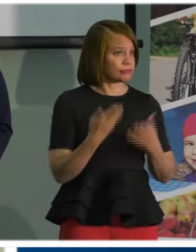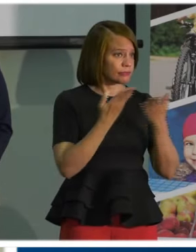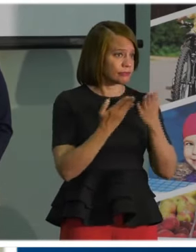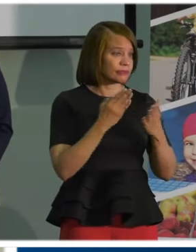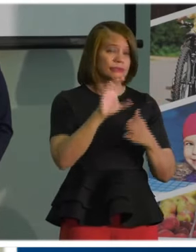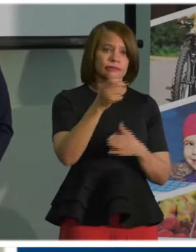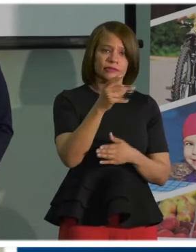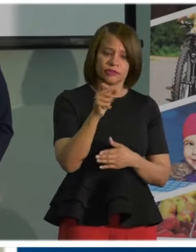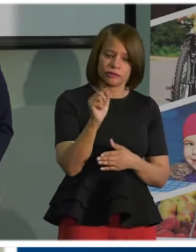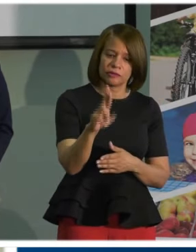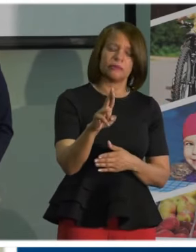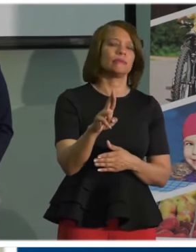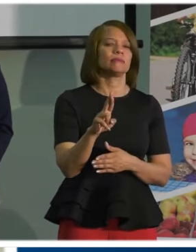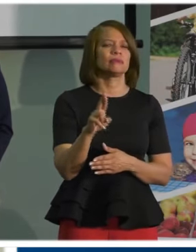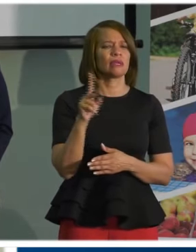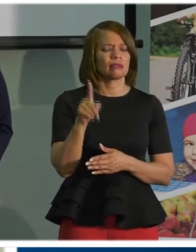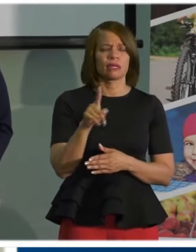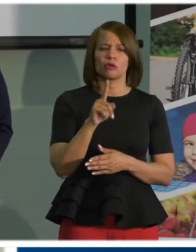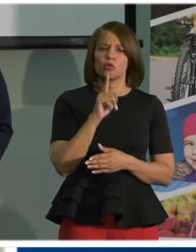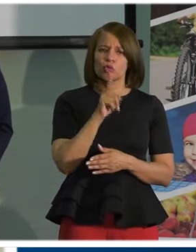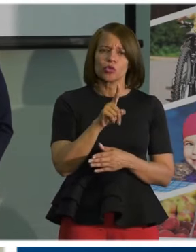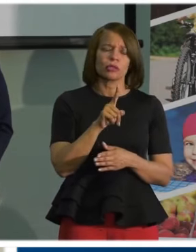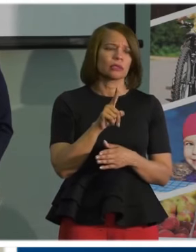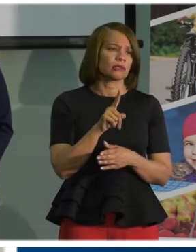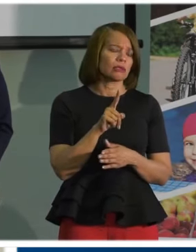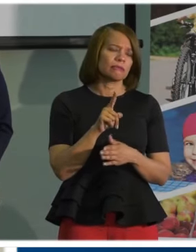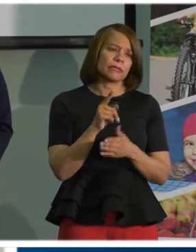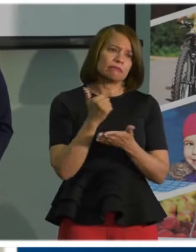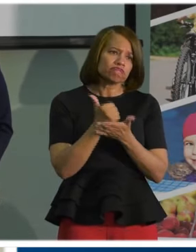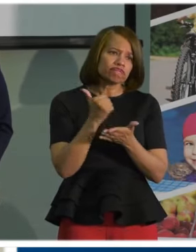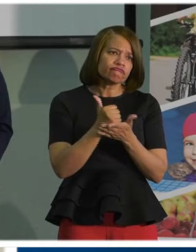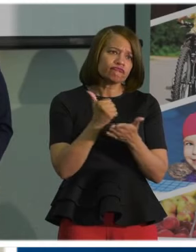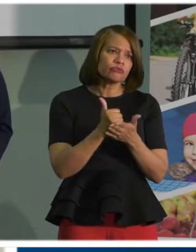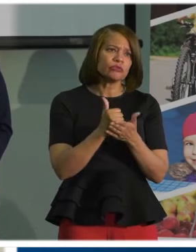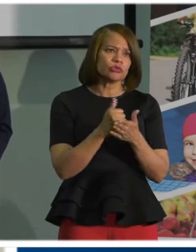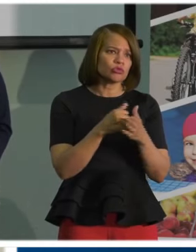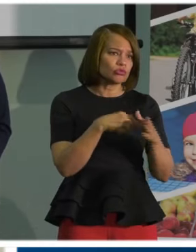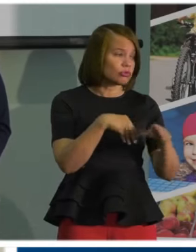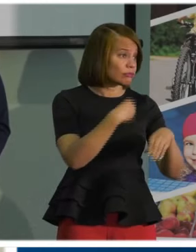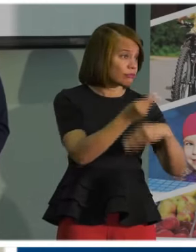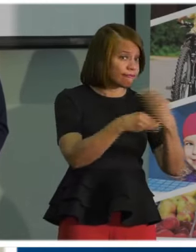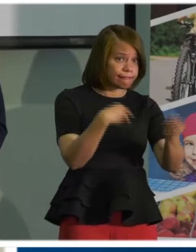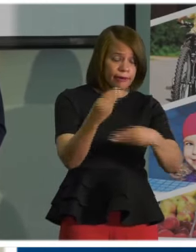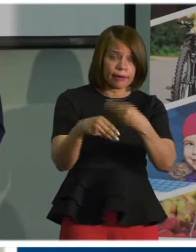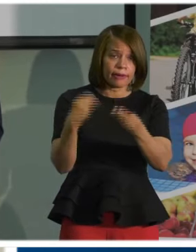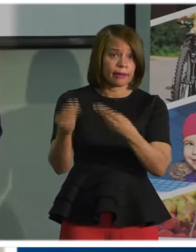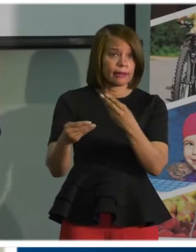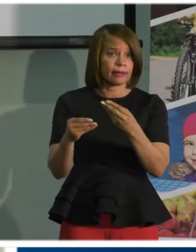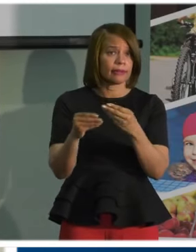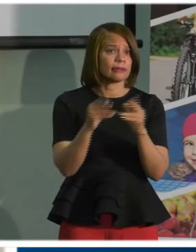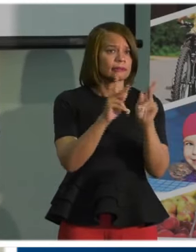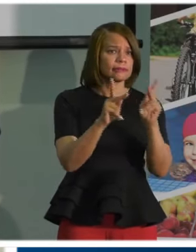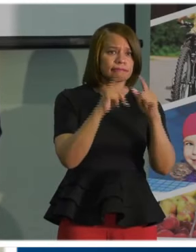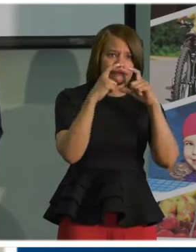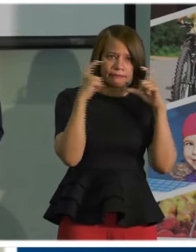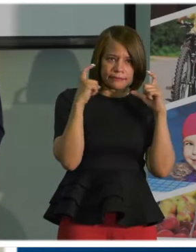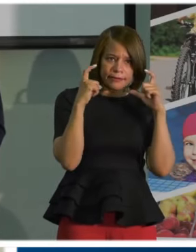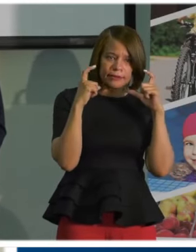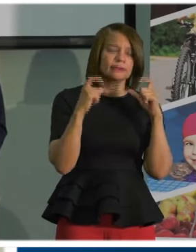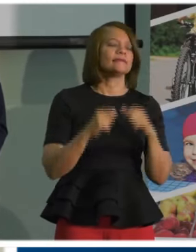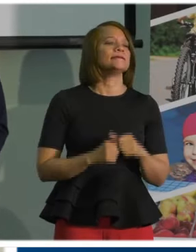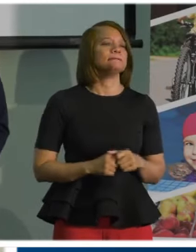to distribute this critical community resource to those who need Mass. And yet,